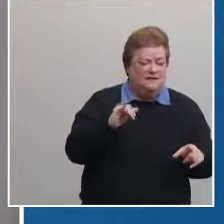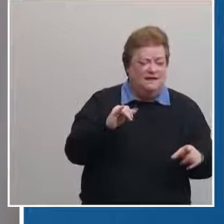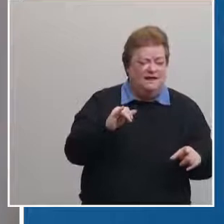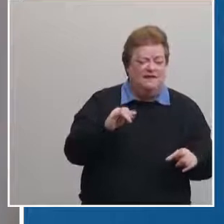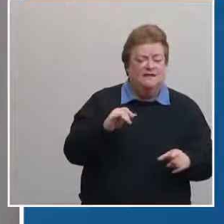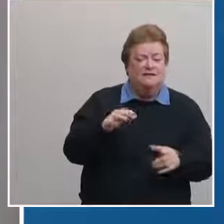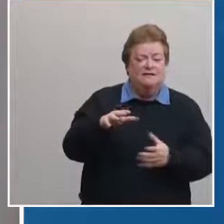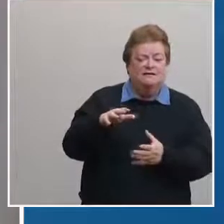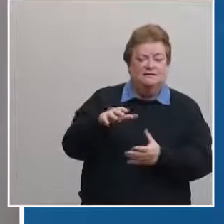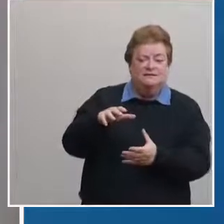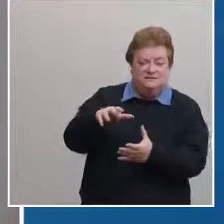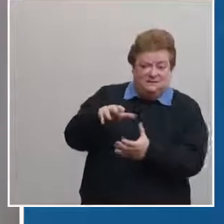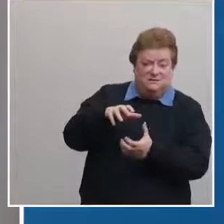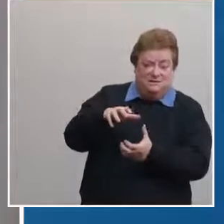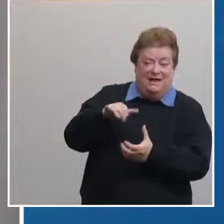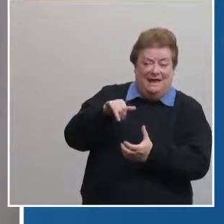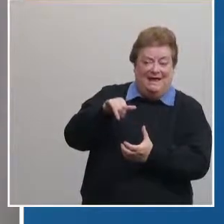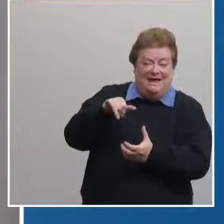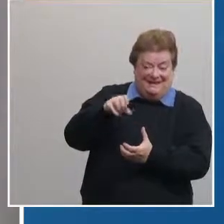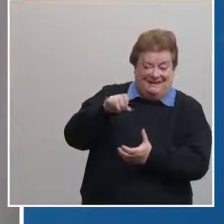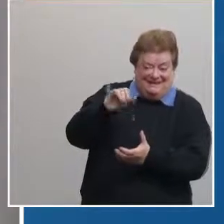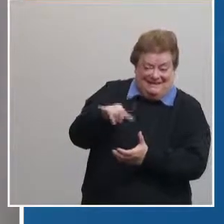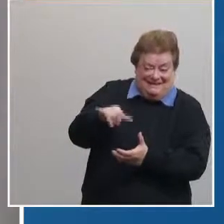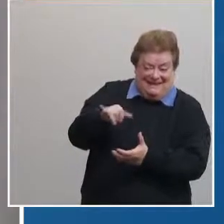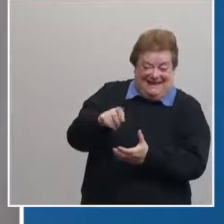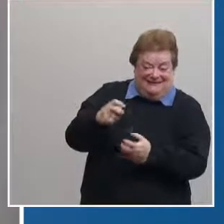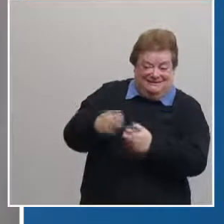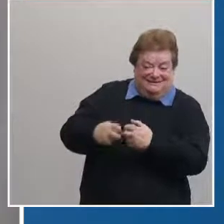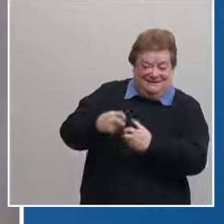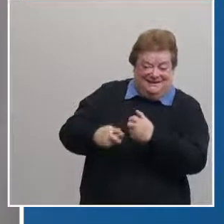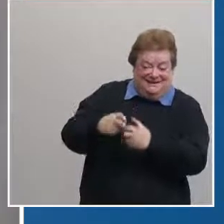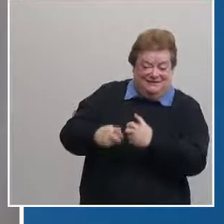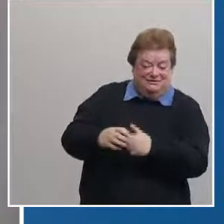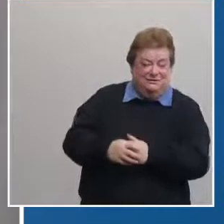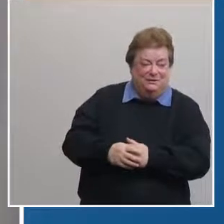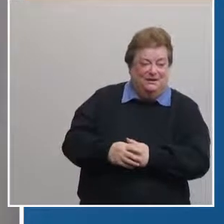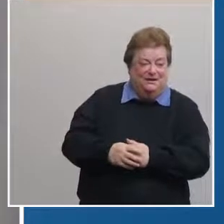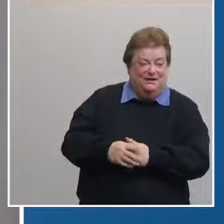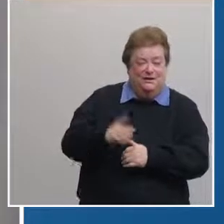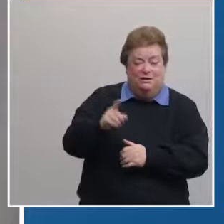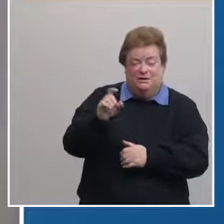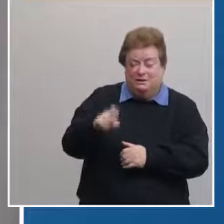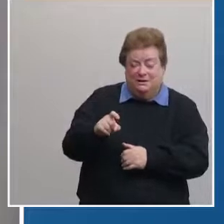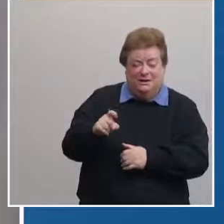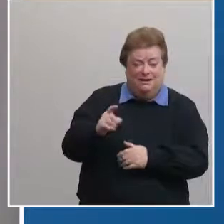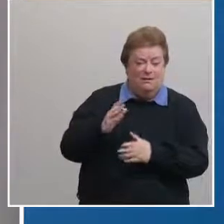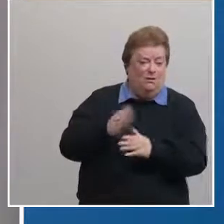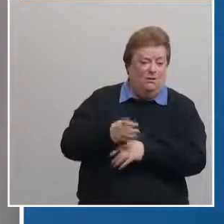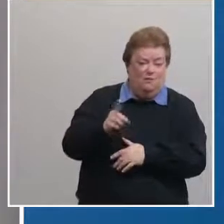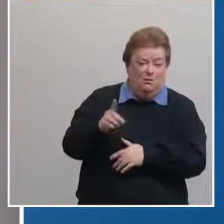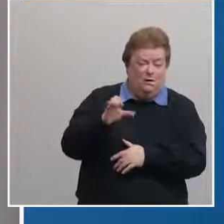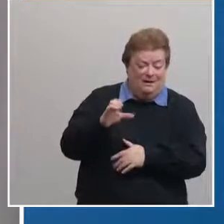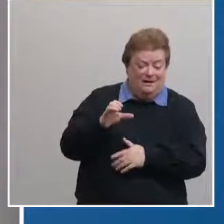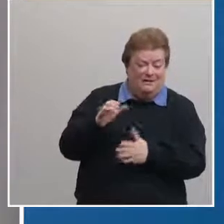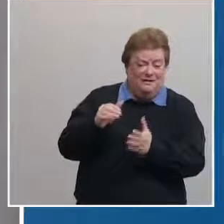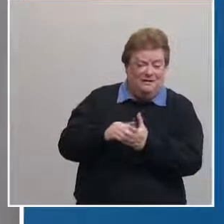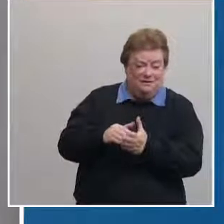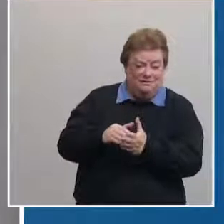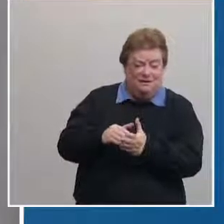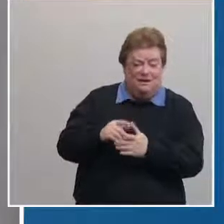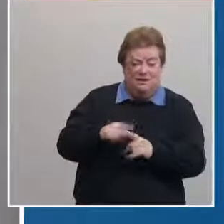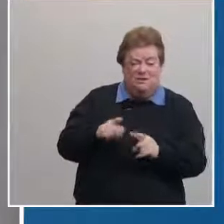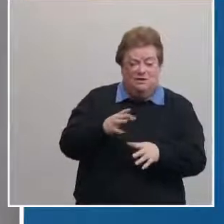real big issue because if and i'm just trying to do some rough math you'll need at least 100 000 doses to vaccinate phase 1b and if you're getting